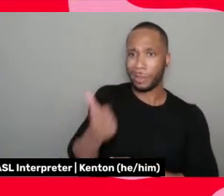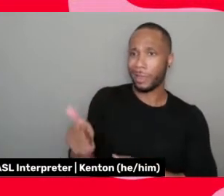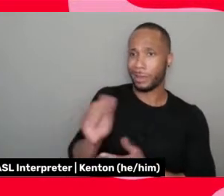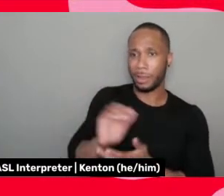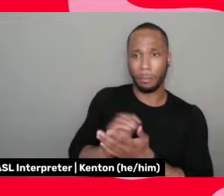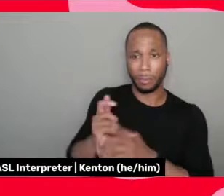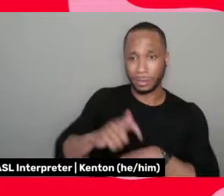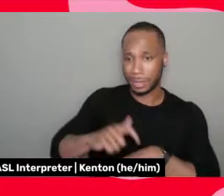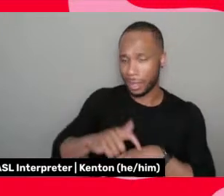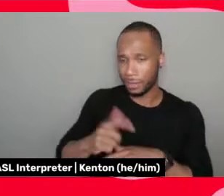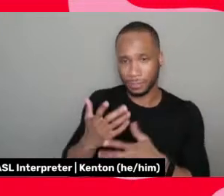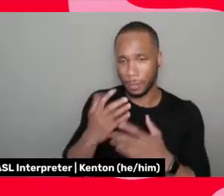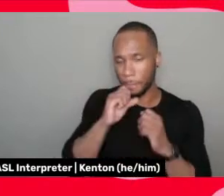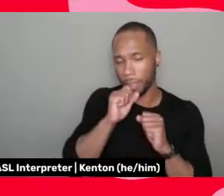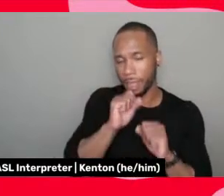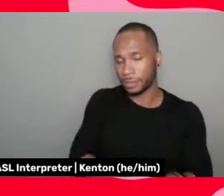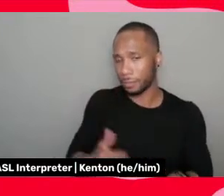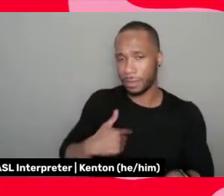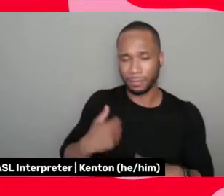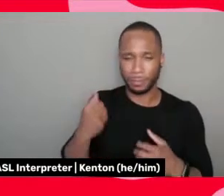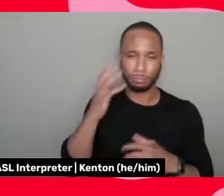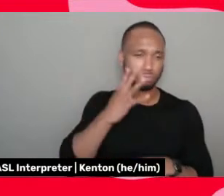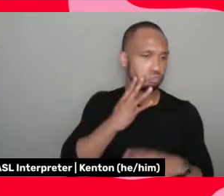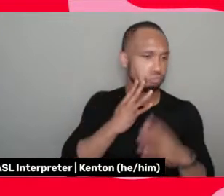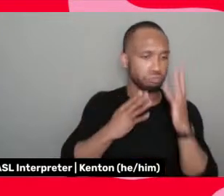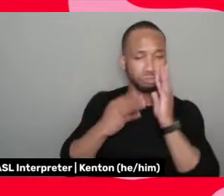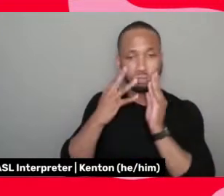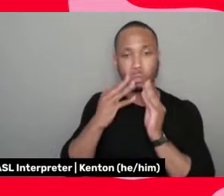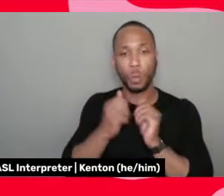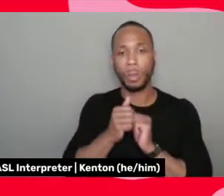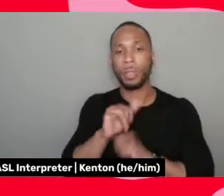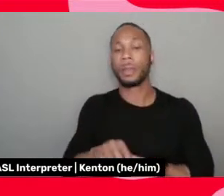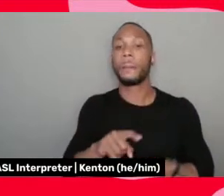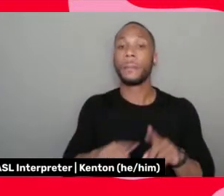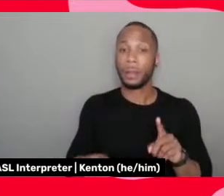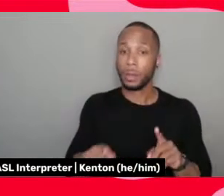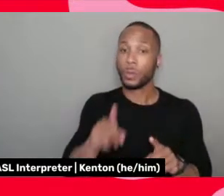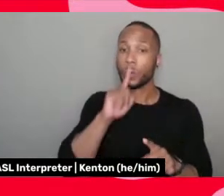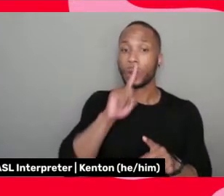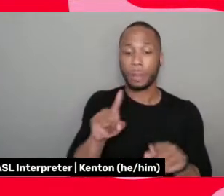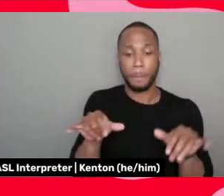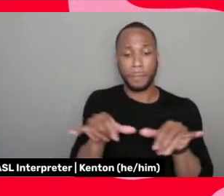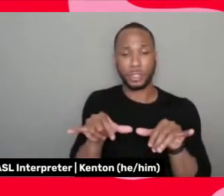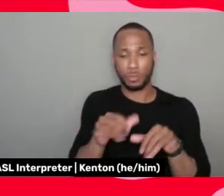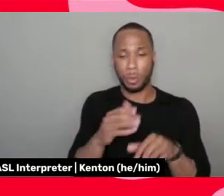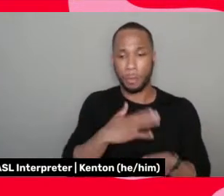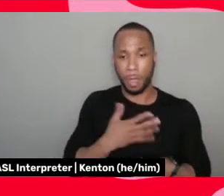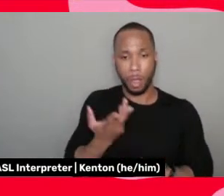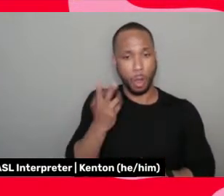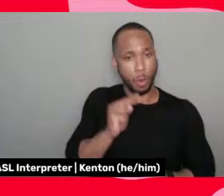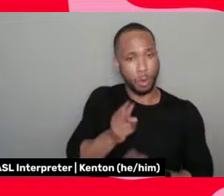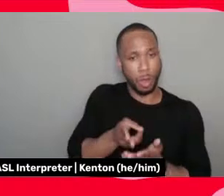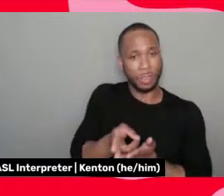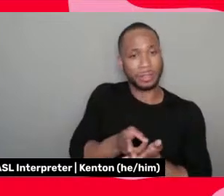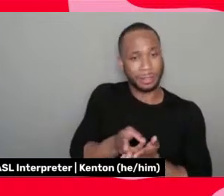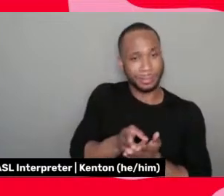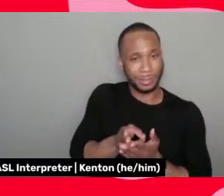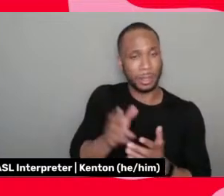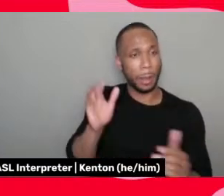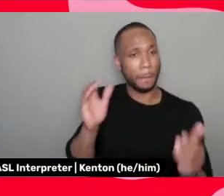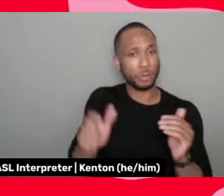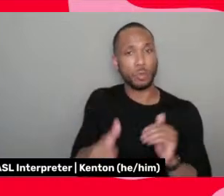And I've been at it for years, but, um, uh, just measuring my authenticity against other